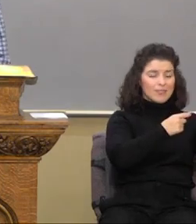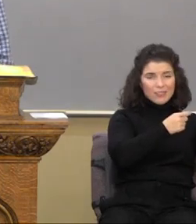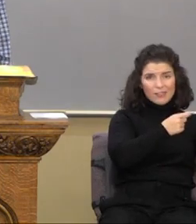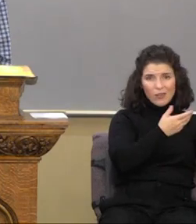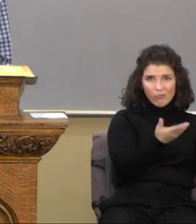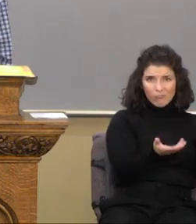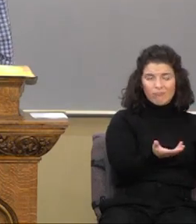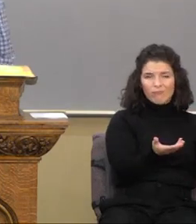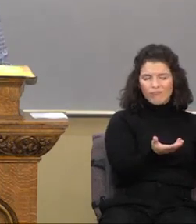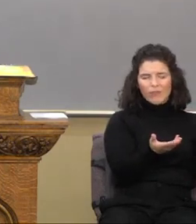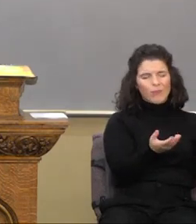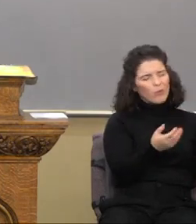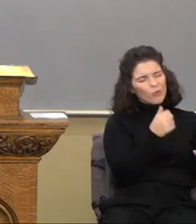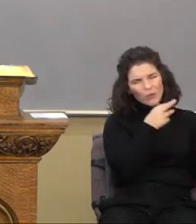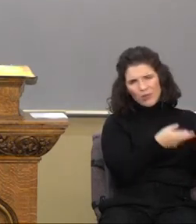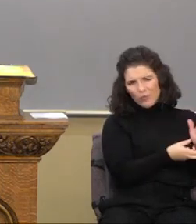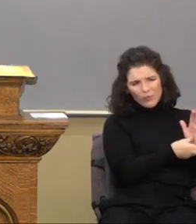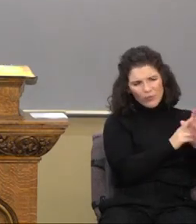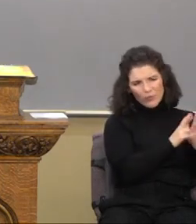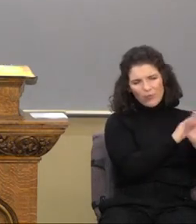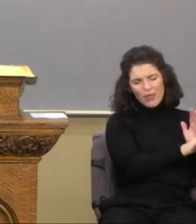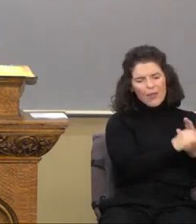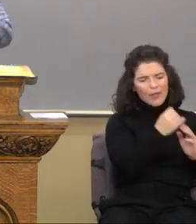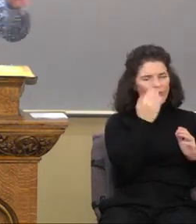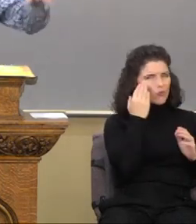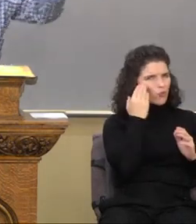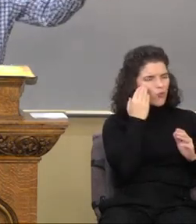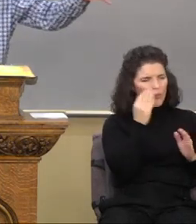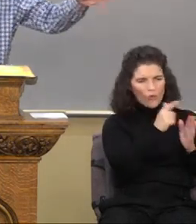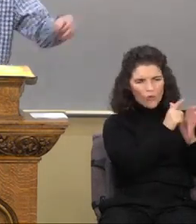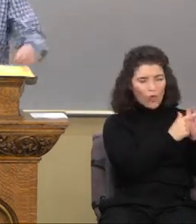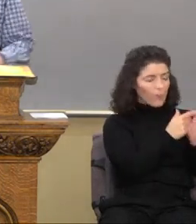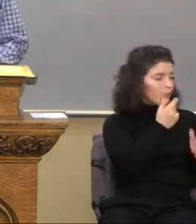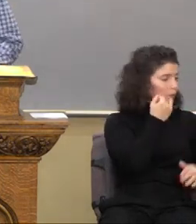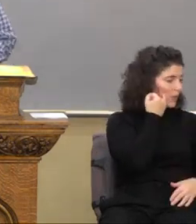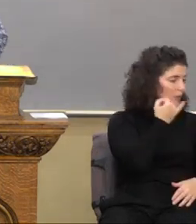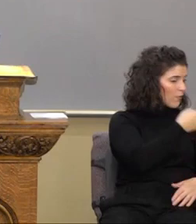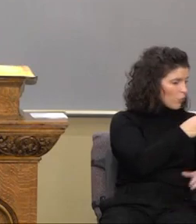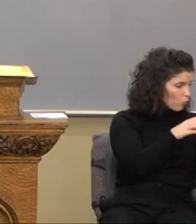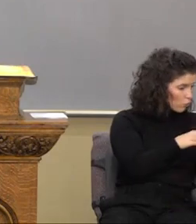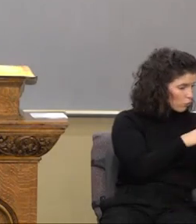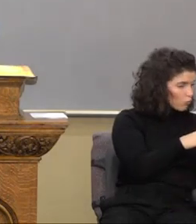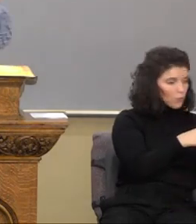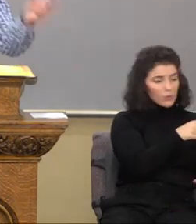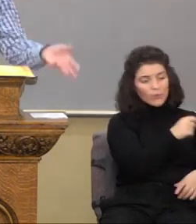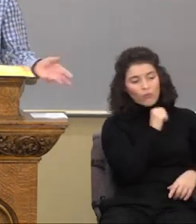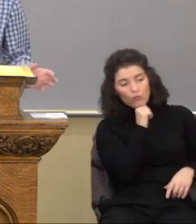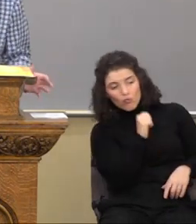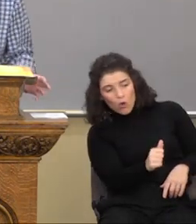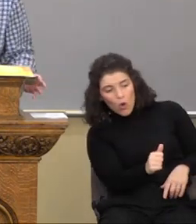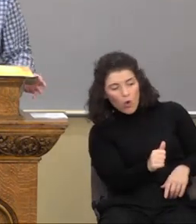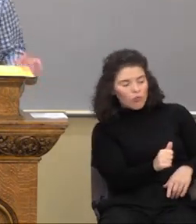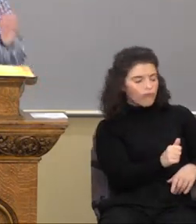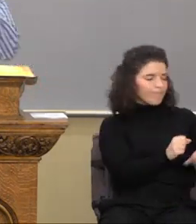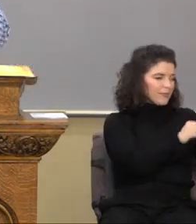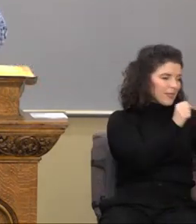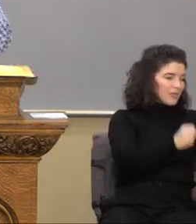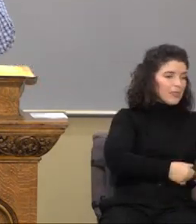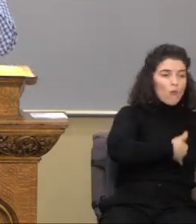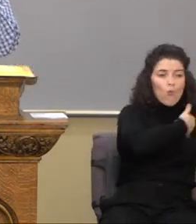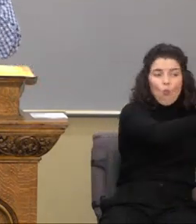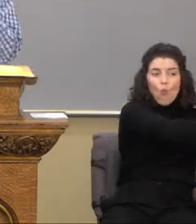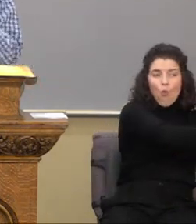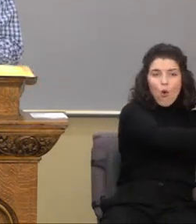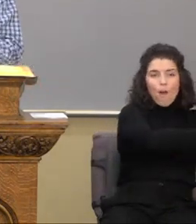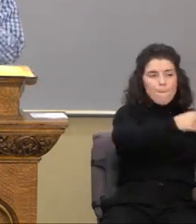understand that the law, if thou do, if you don't, there is a system of reward. There's a system of punishment and so forth.